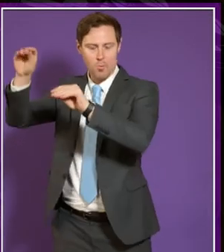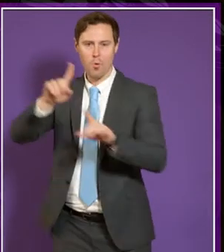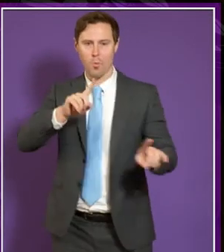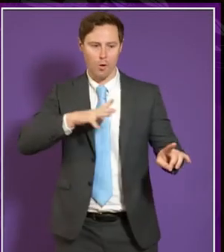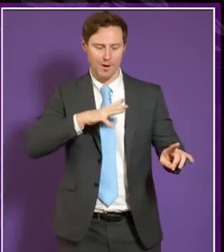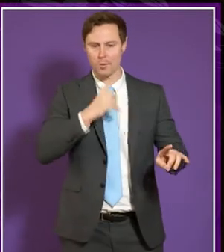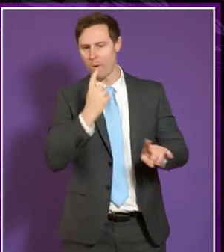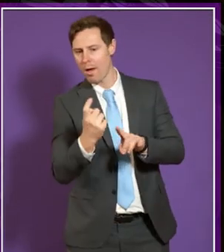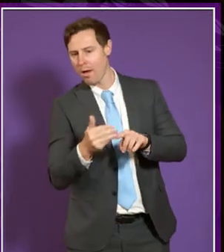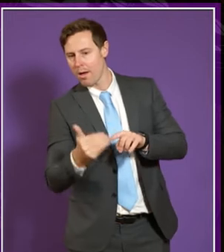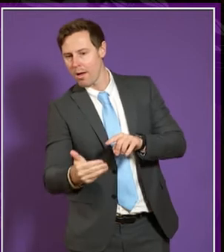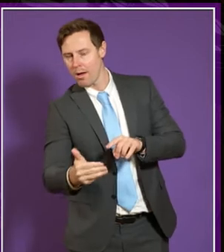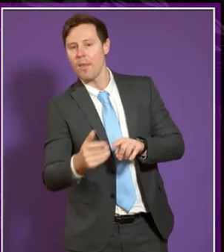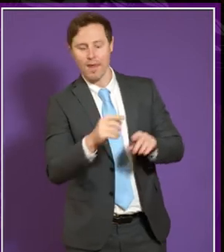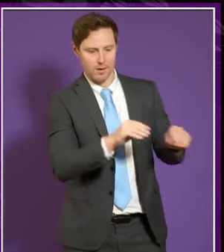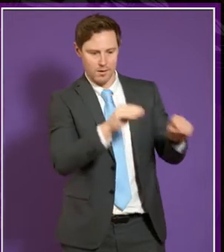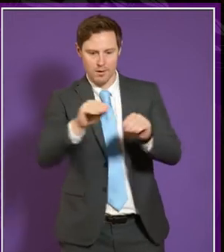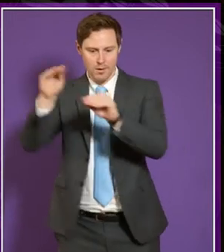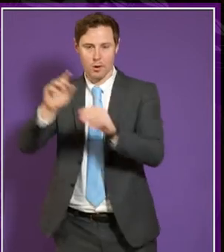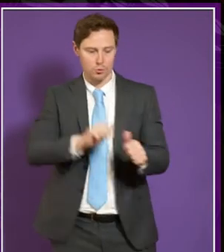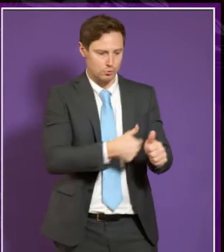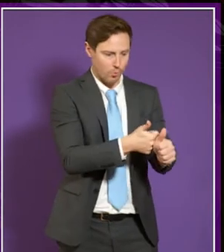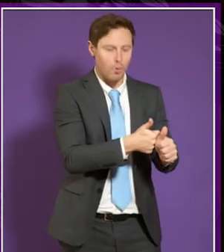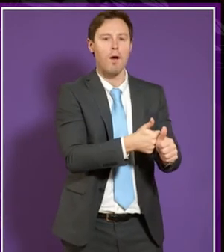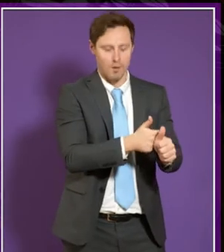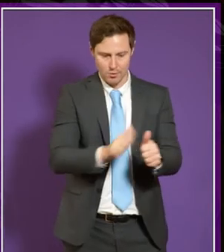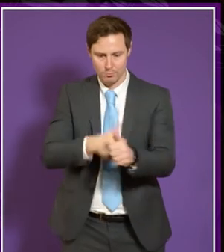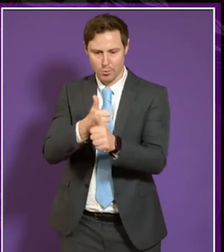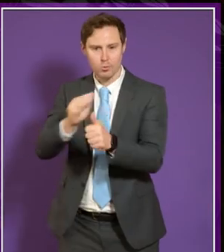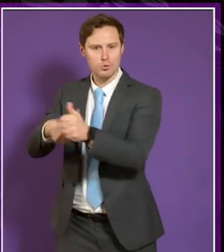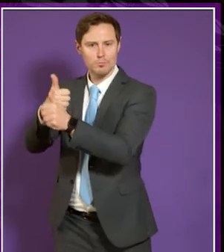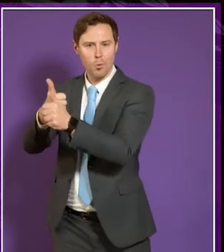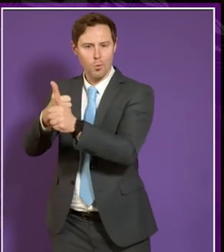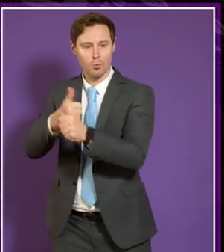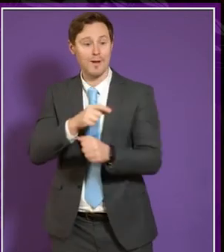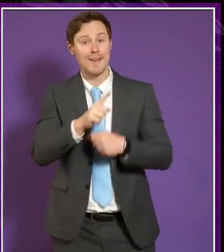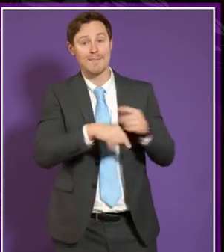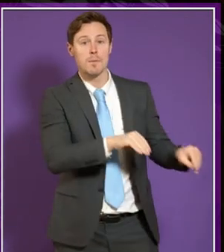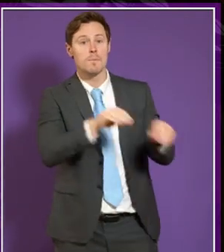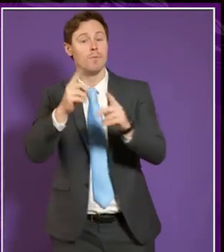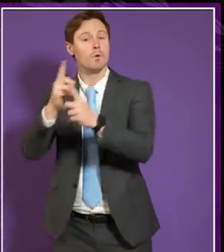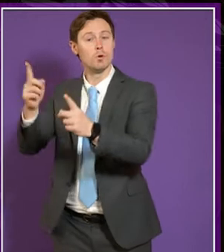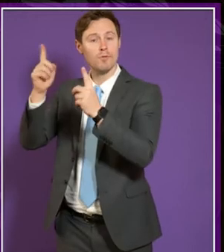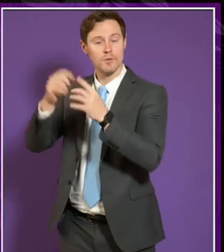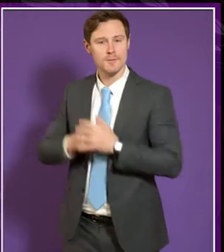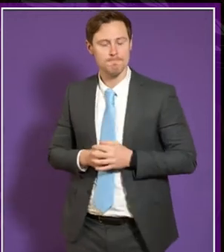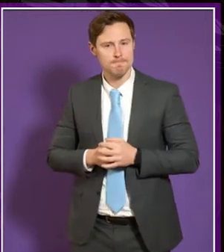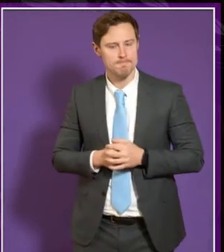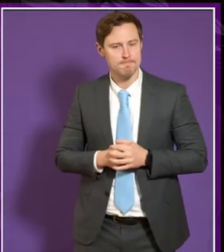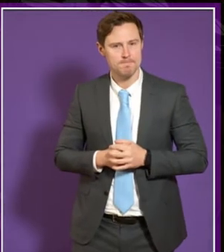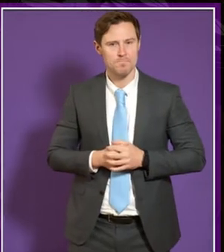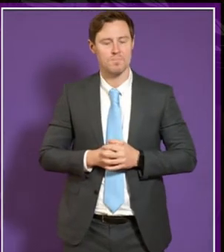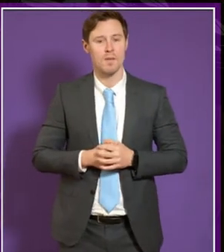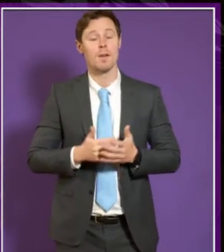support that they will obtain at university. When we get students in,